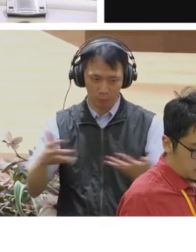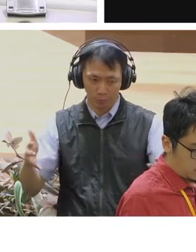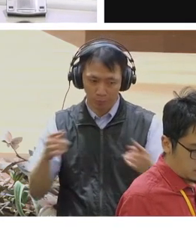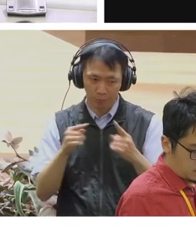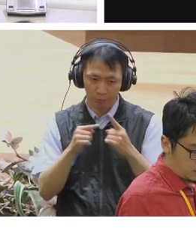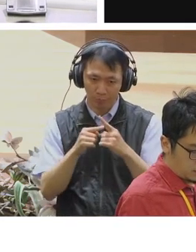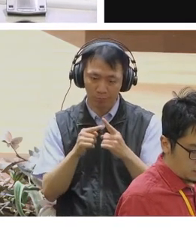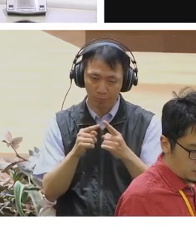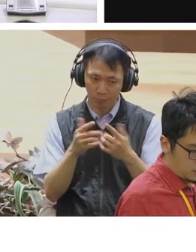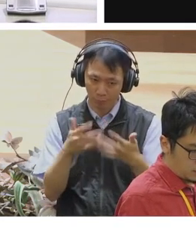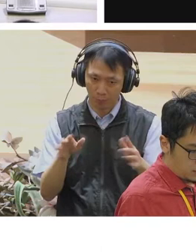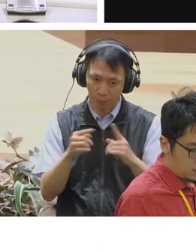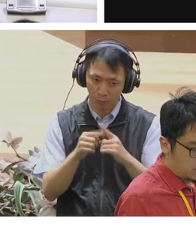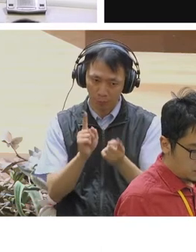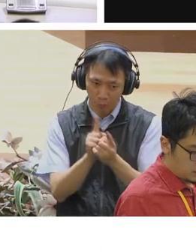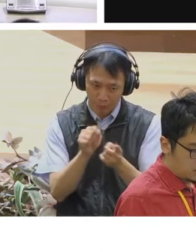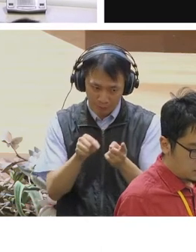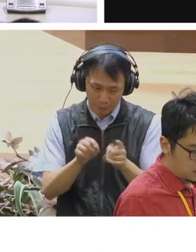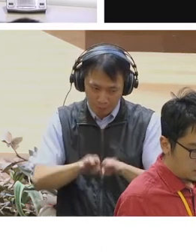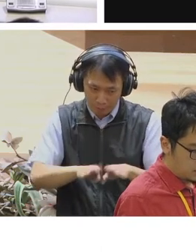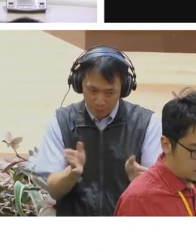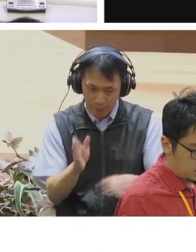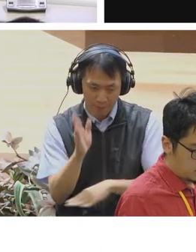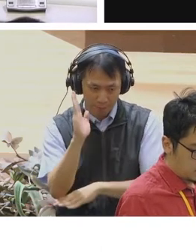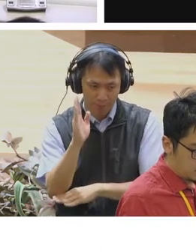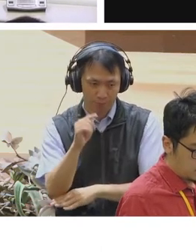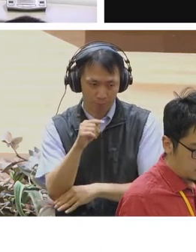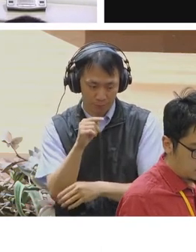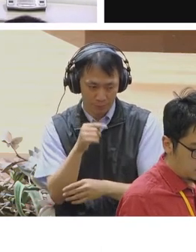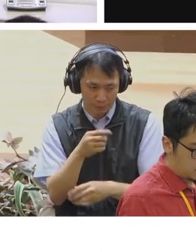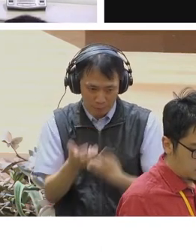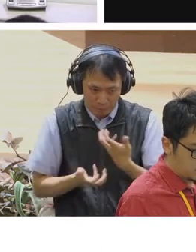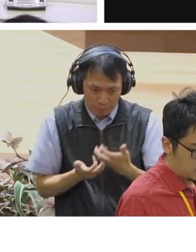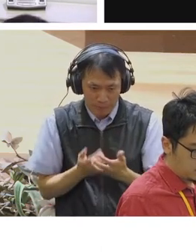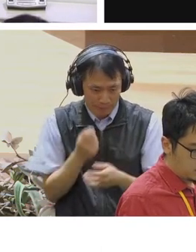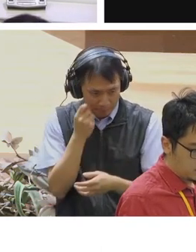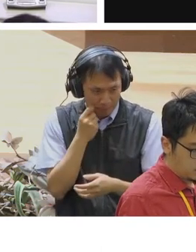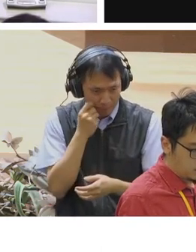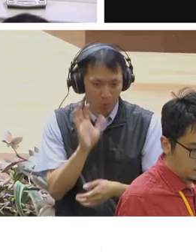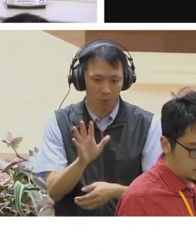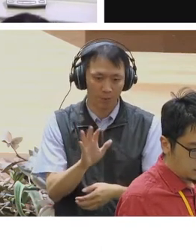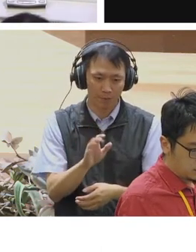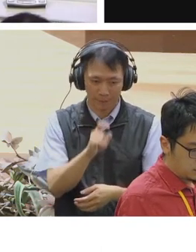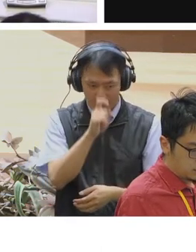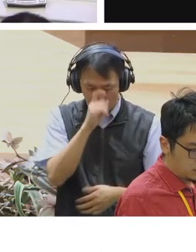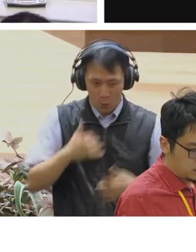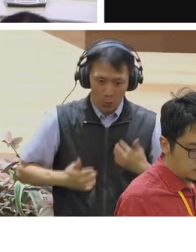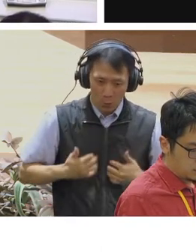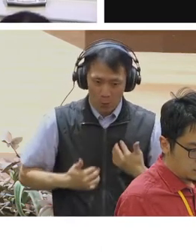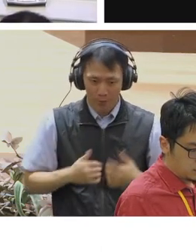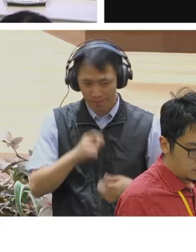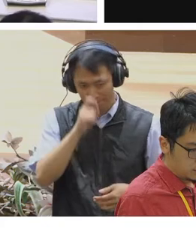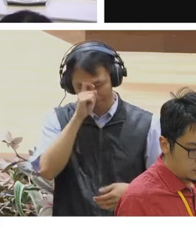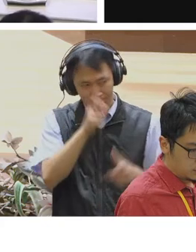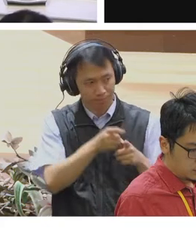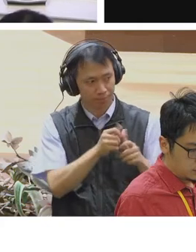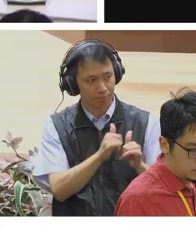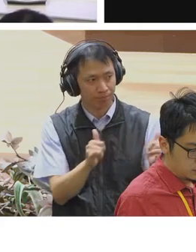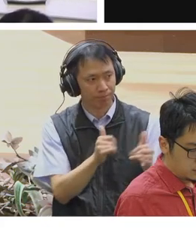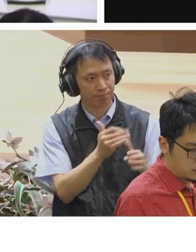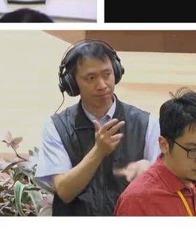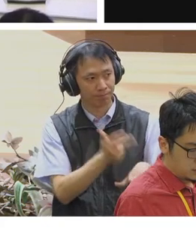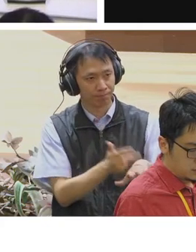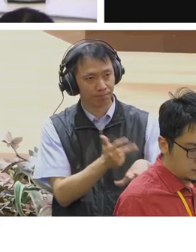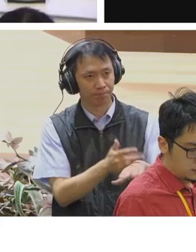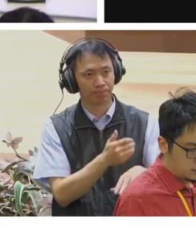and dedication towards the application of civic technology in the interest of innovating